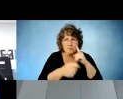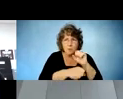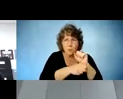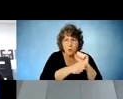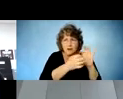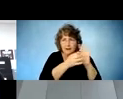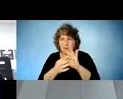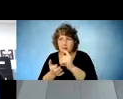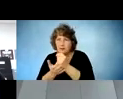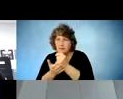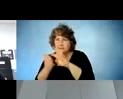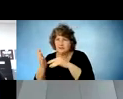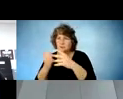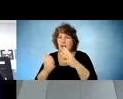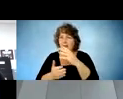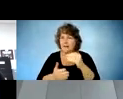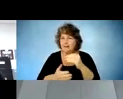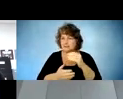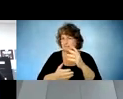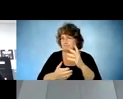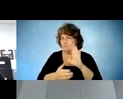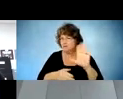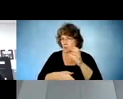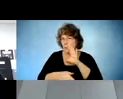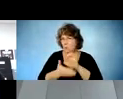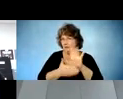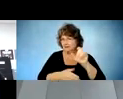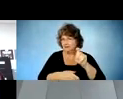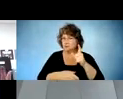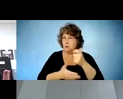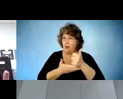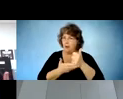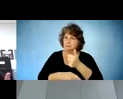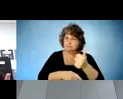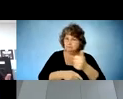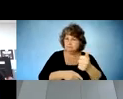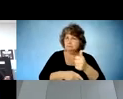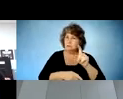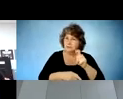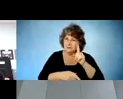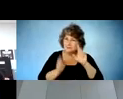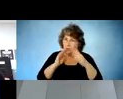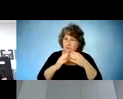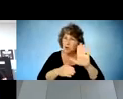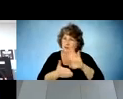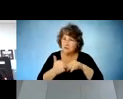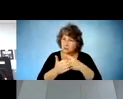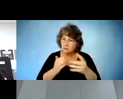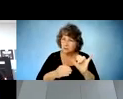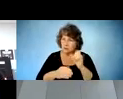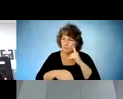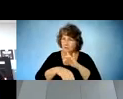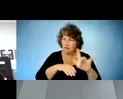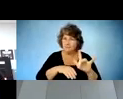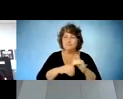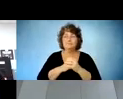availability of his wife to transport him to and from work um we started to talk about individualized work incentive counseling